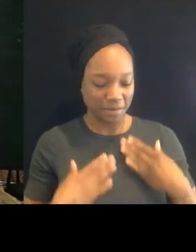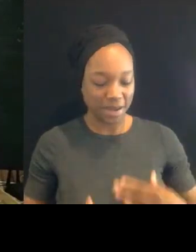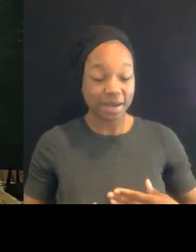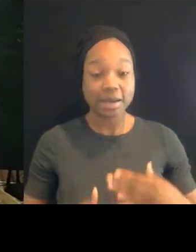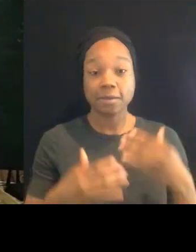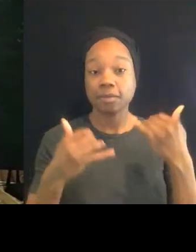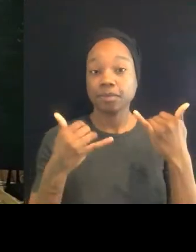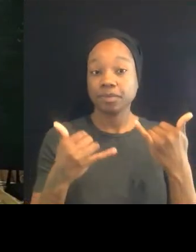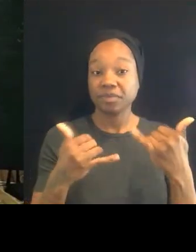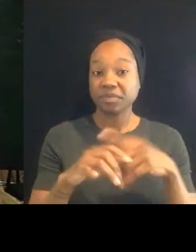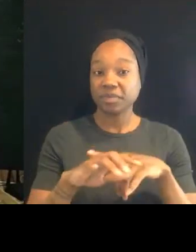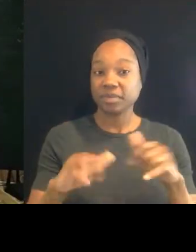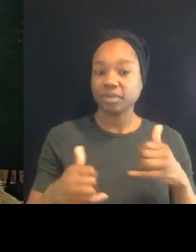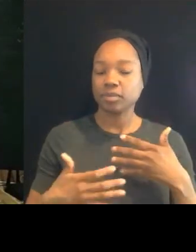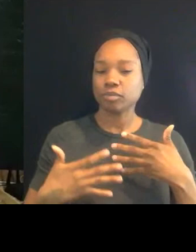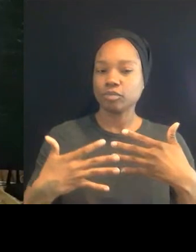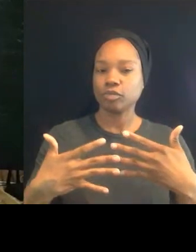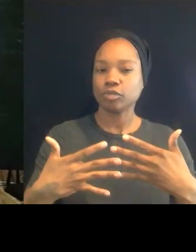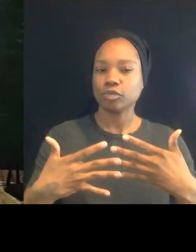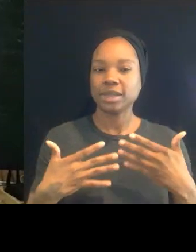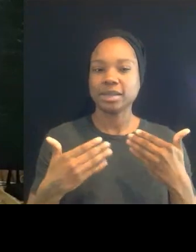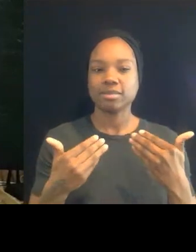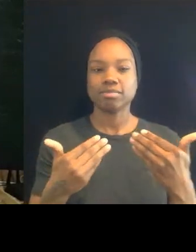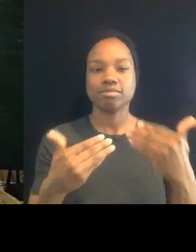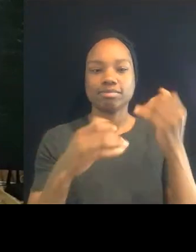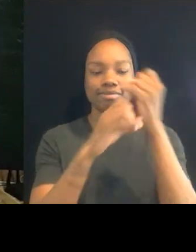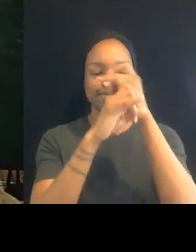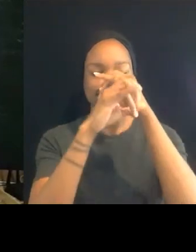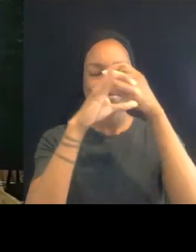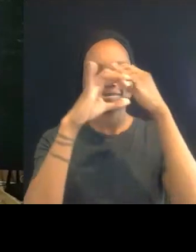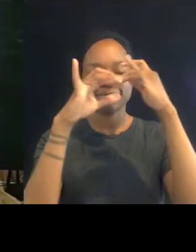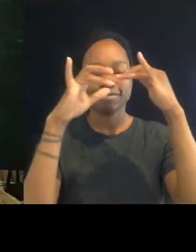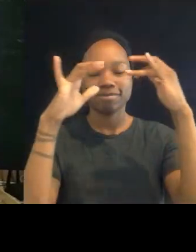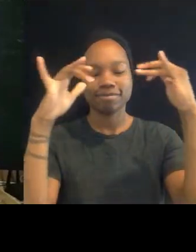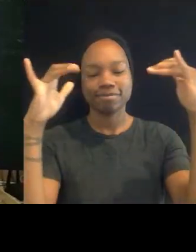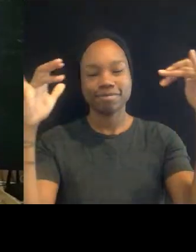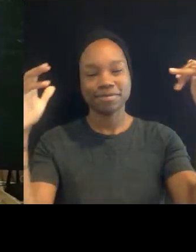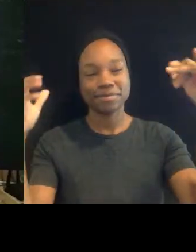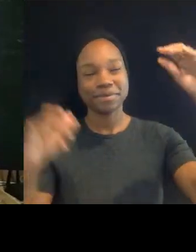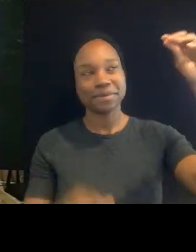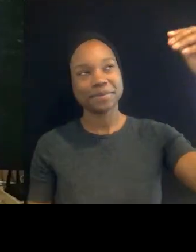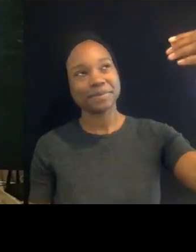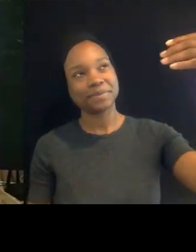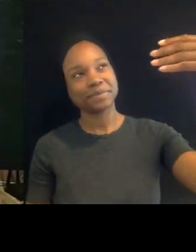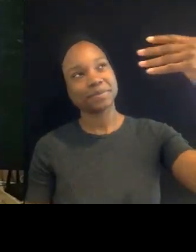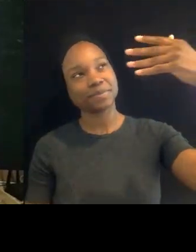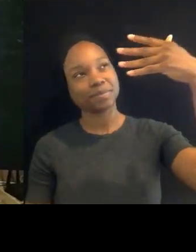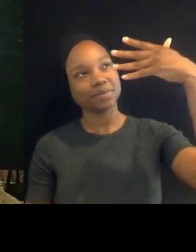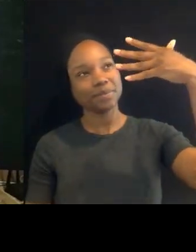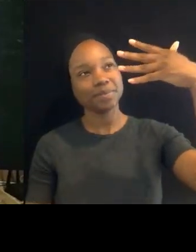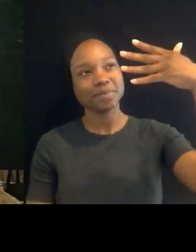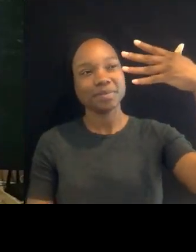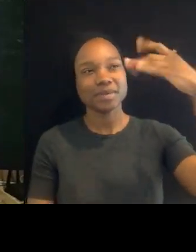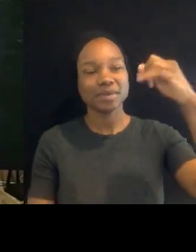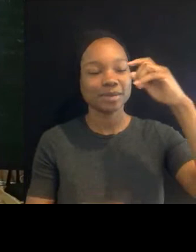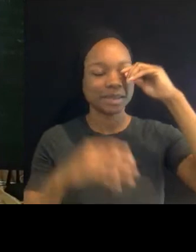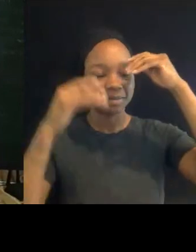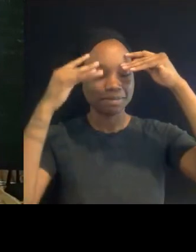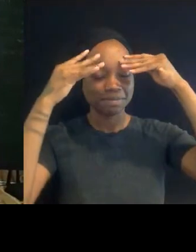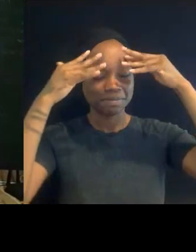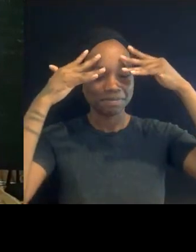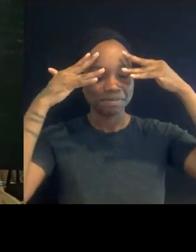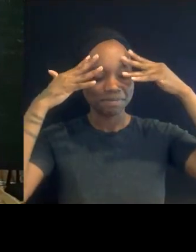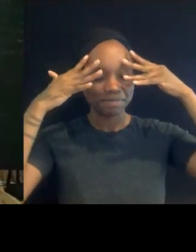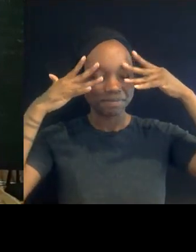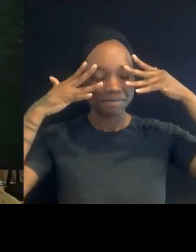there is this liquid sunshine that pours right through the crown of your head, oozing